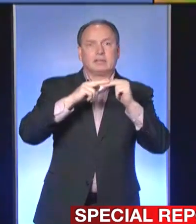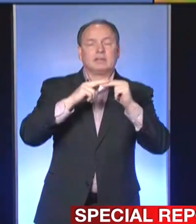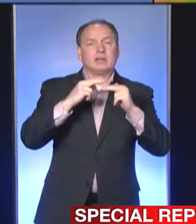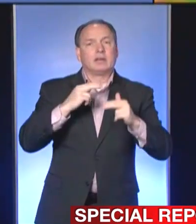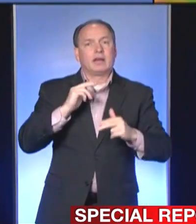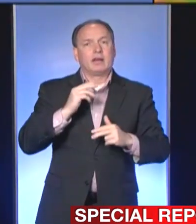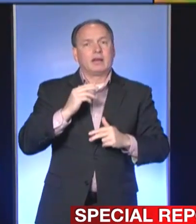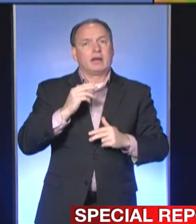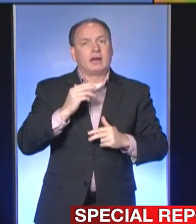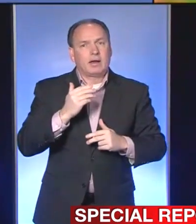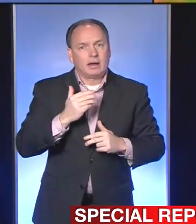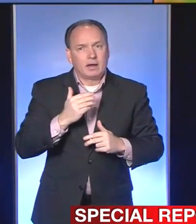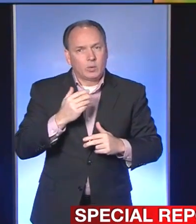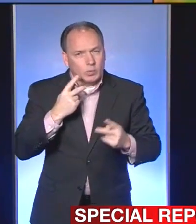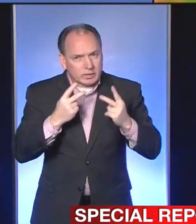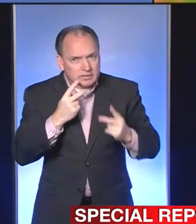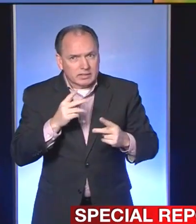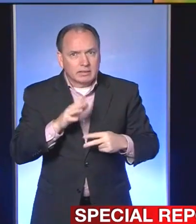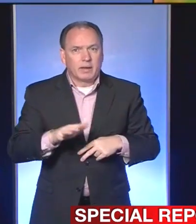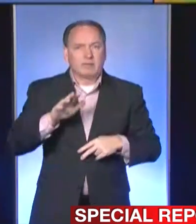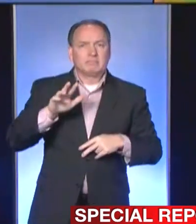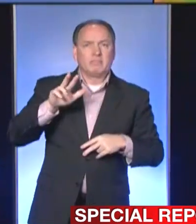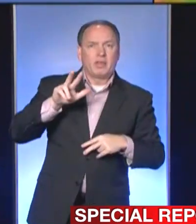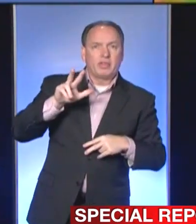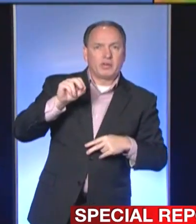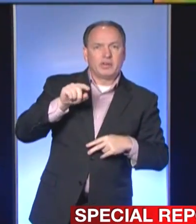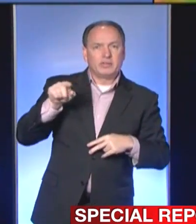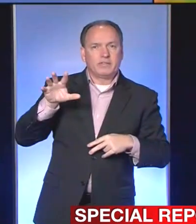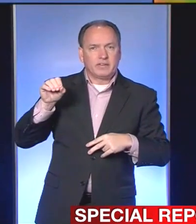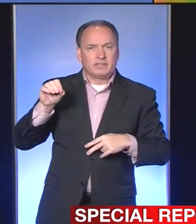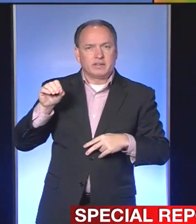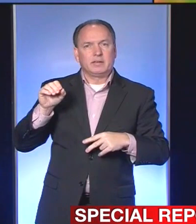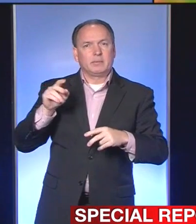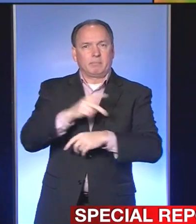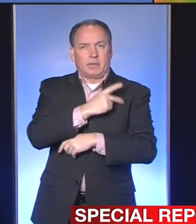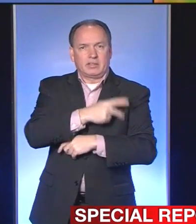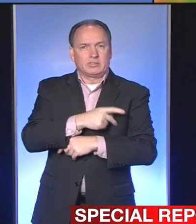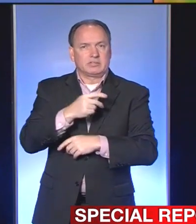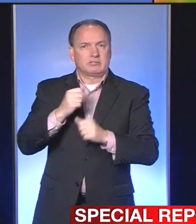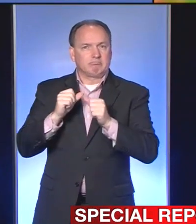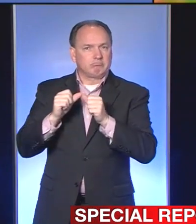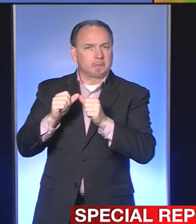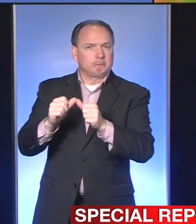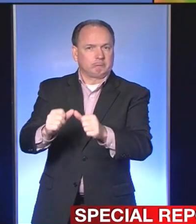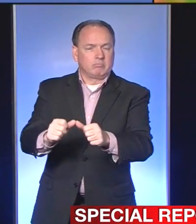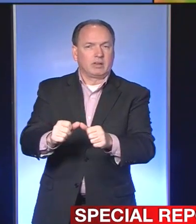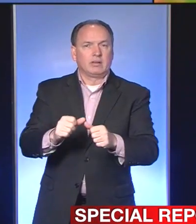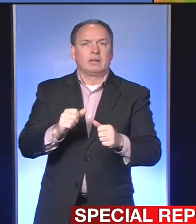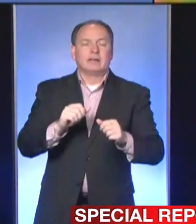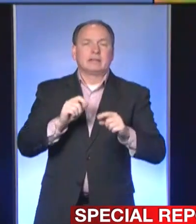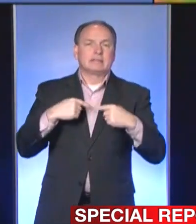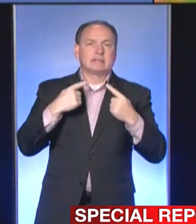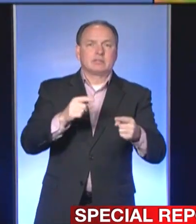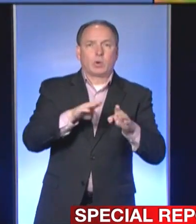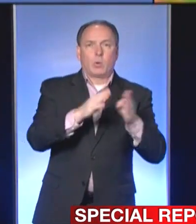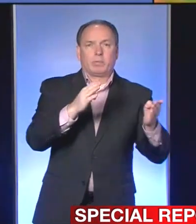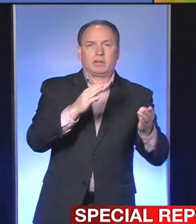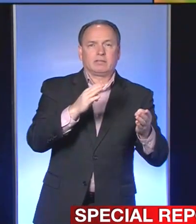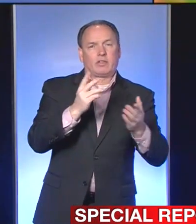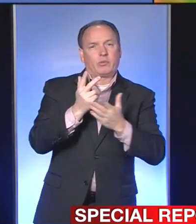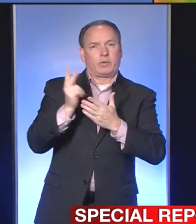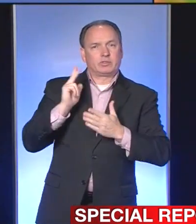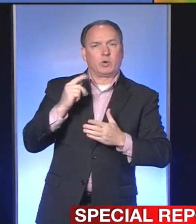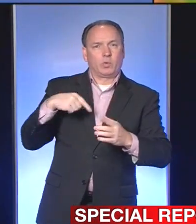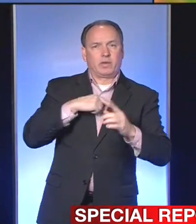continues to see an average of 30 to 50 patients a day. Since opening March 24th, just over three weeks ago, we have tested almost